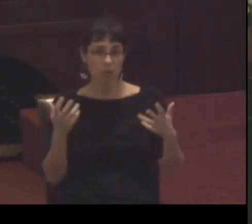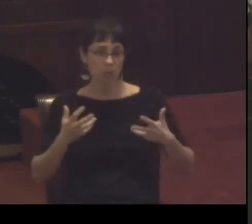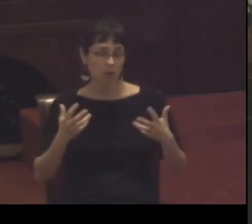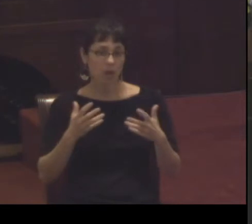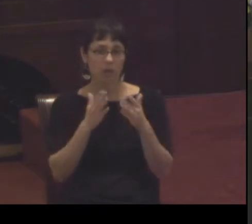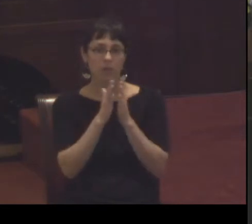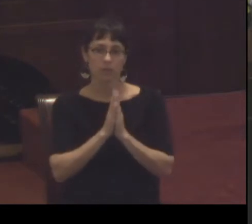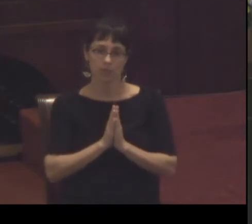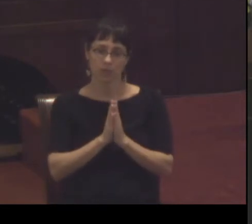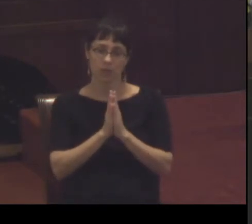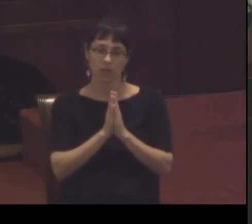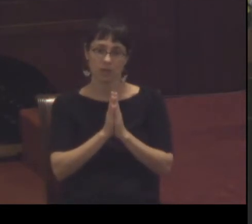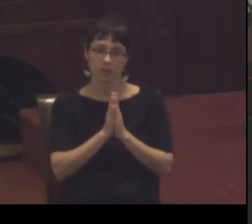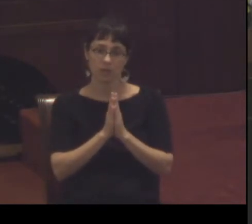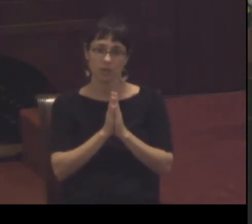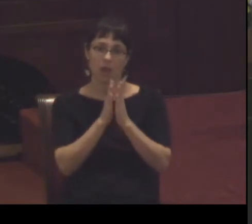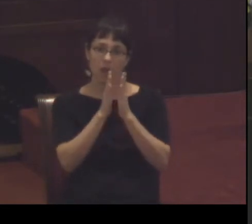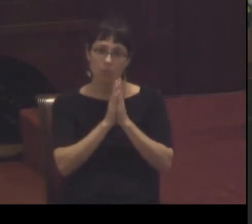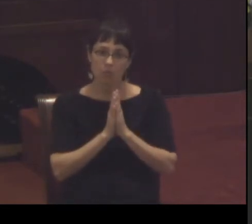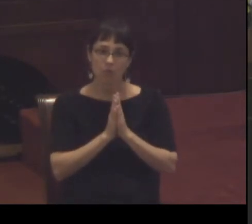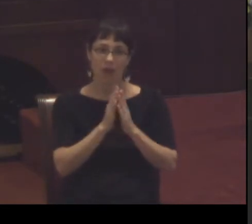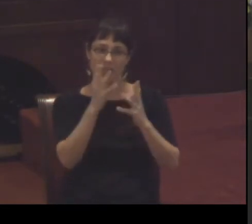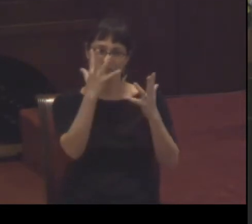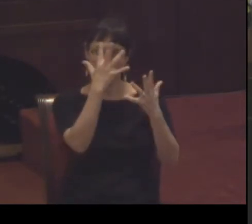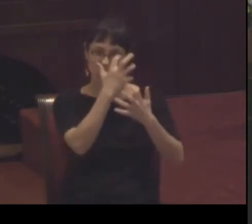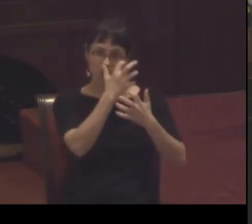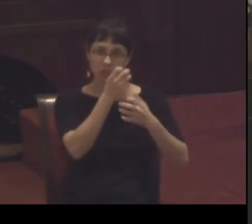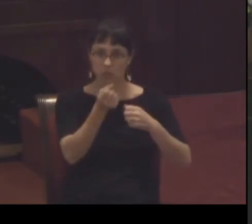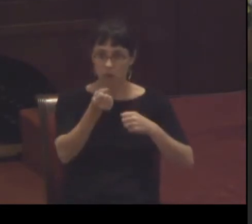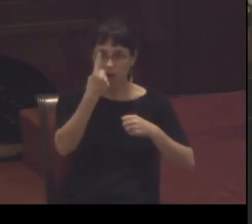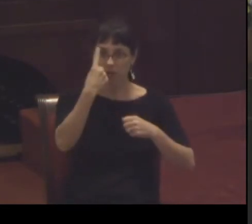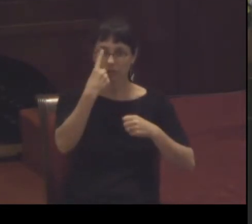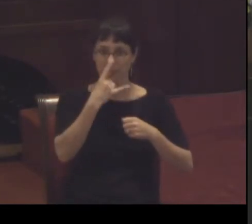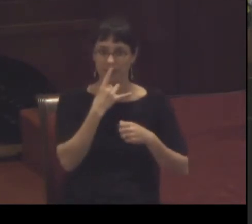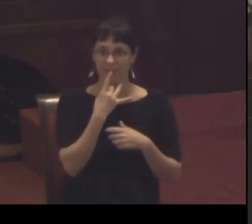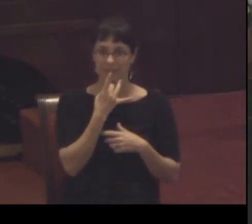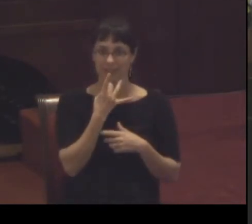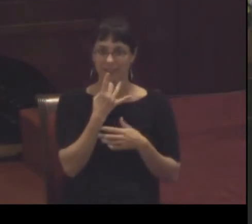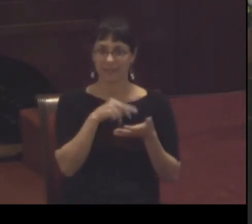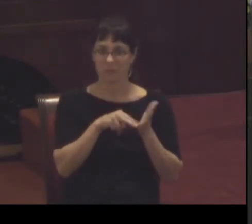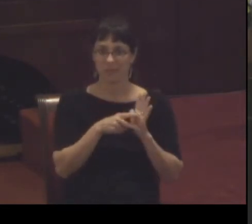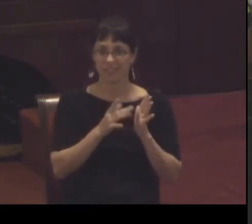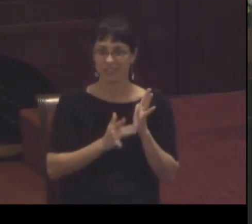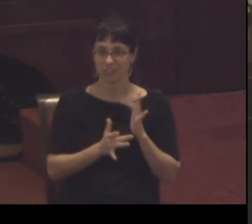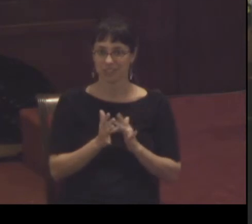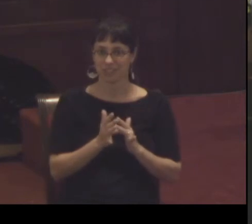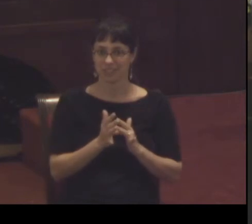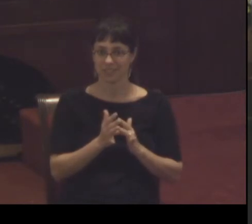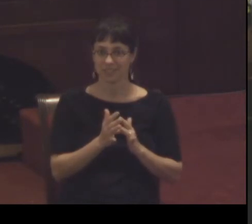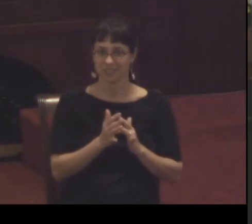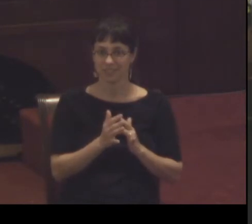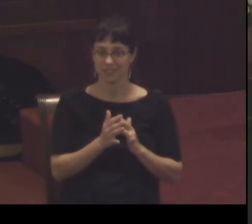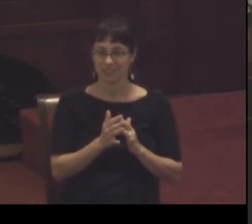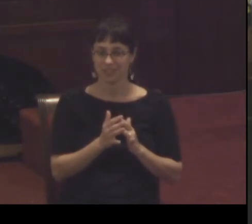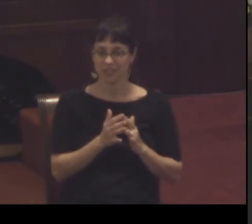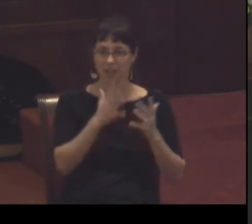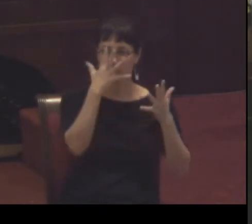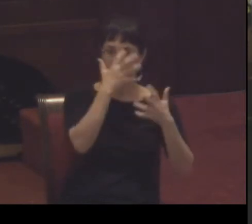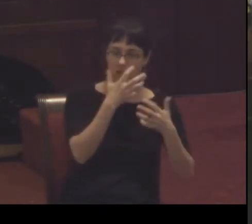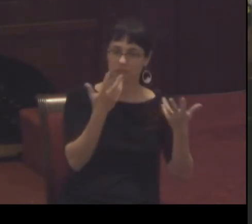would comprehend it but I think there's a stronger case to be made here for the other interpretation